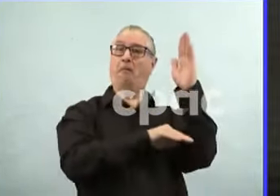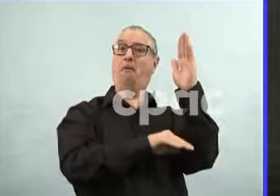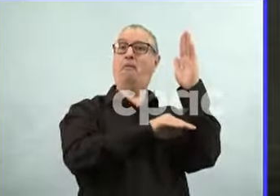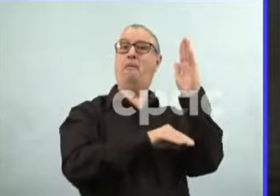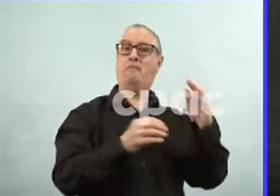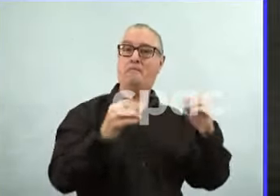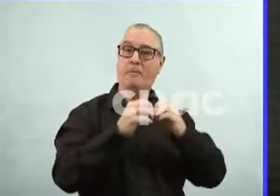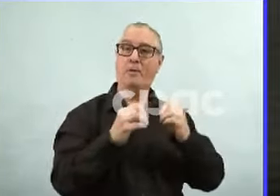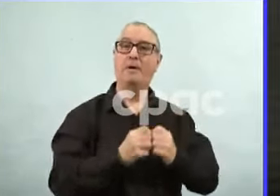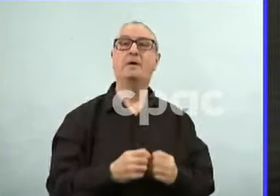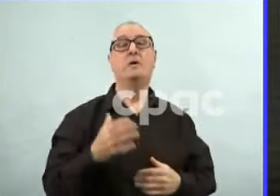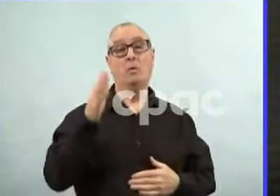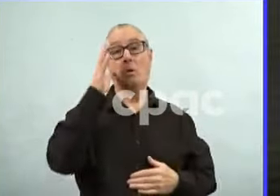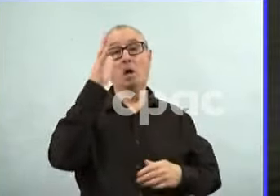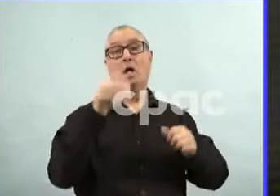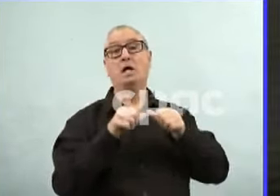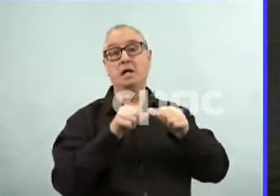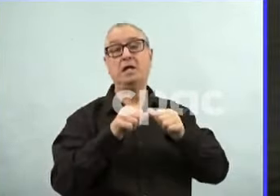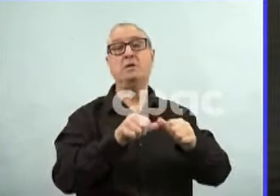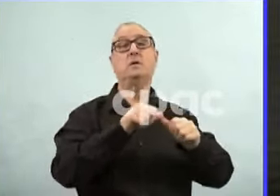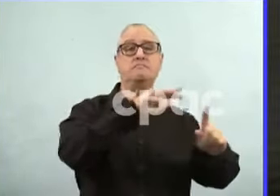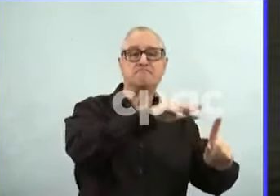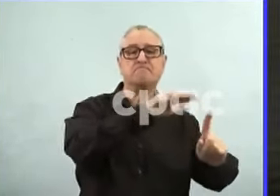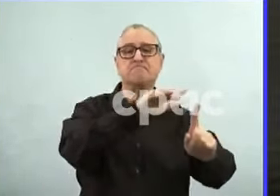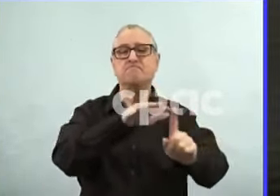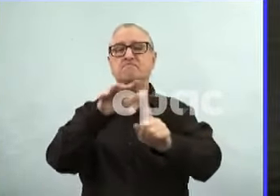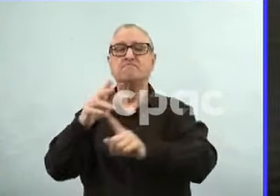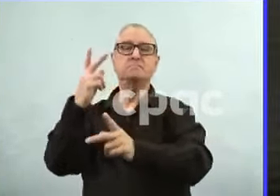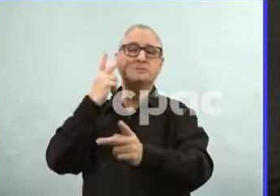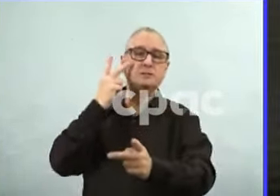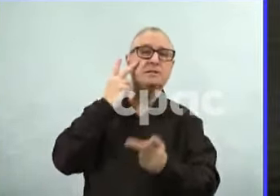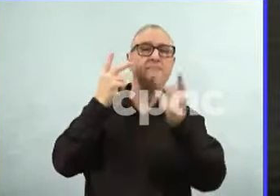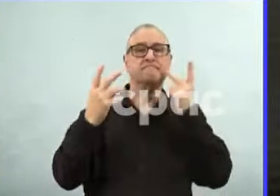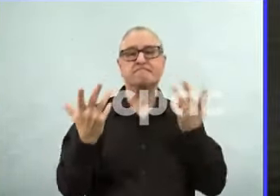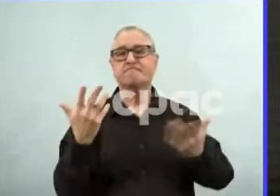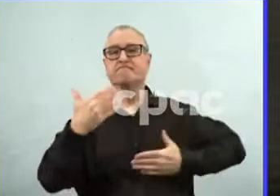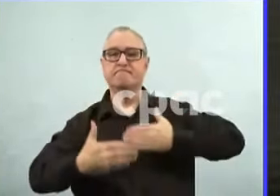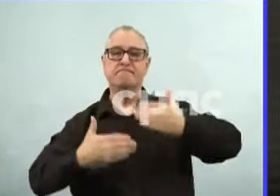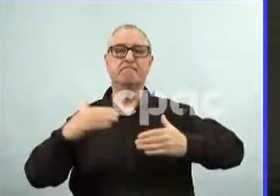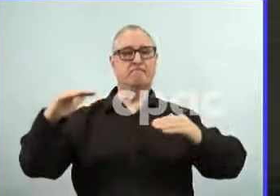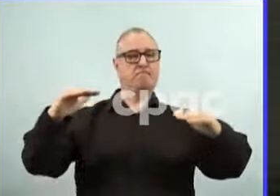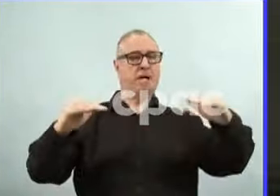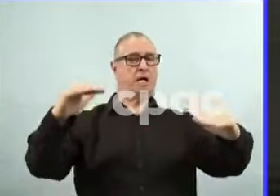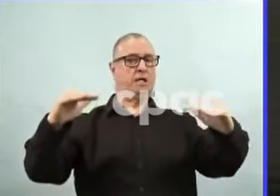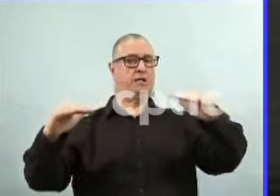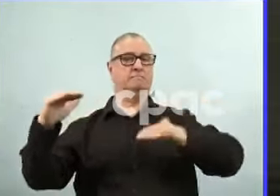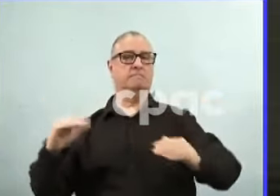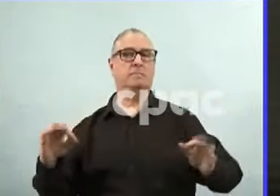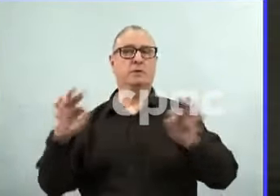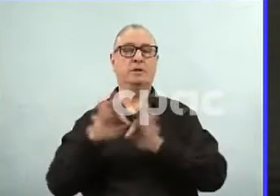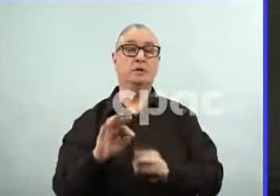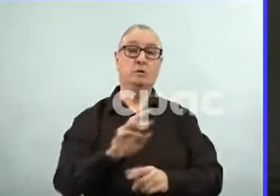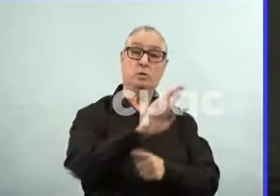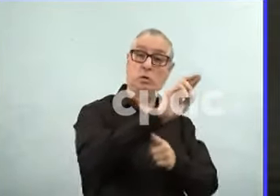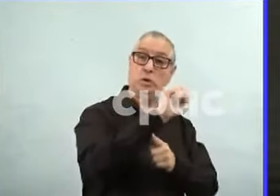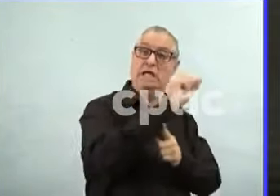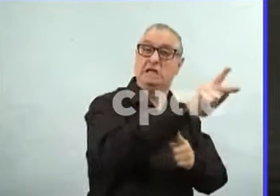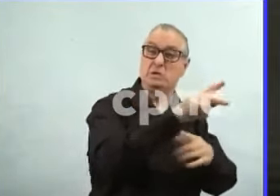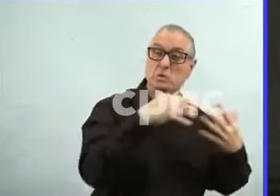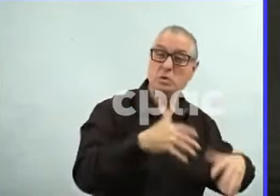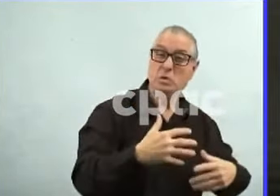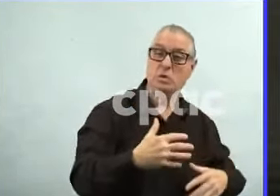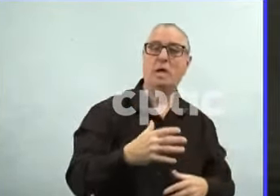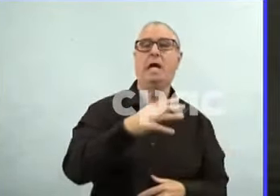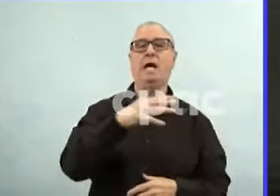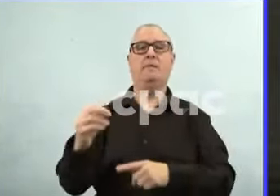have the least amount of restrictions on individuals. Balancing risk, we have to understand the impacts of these orders and other sectors, not just the health care system as well.